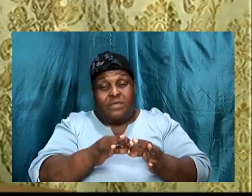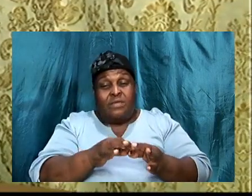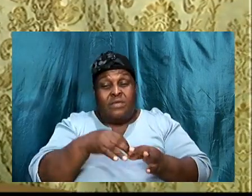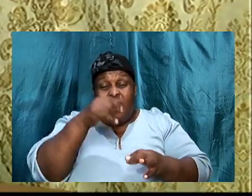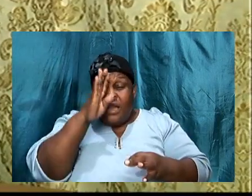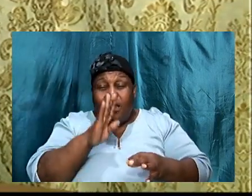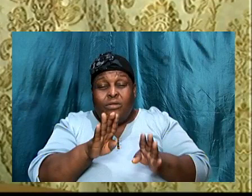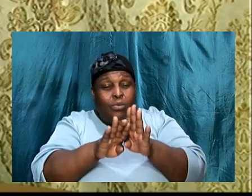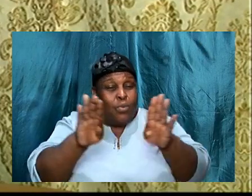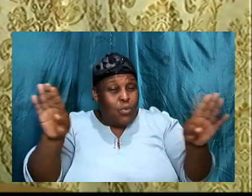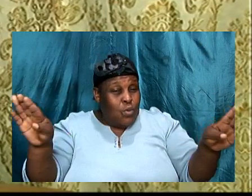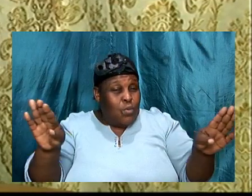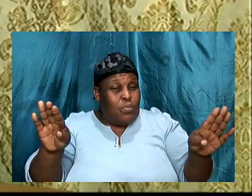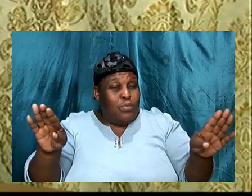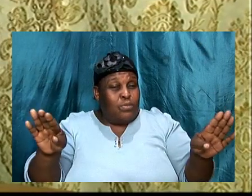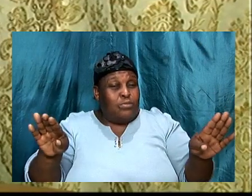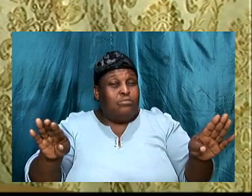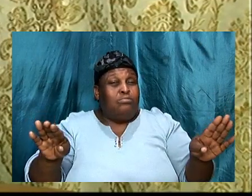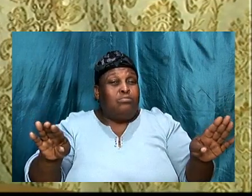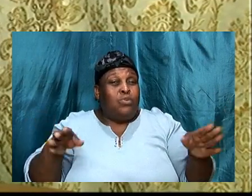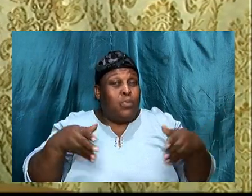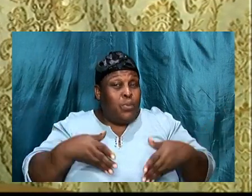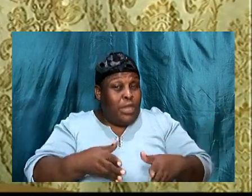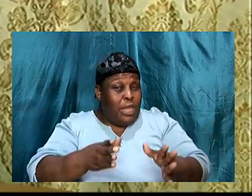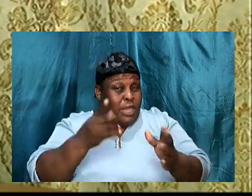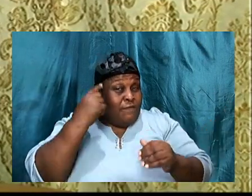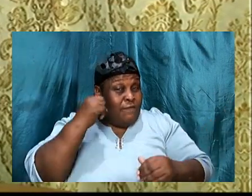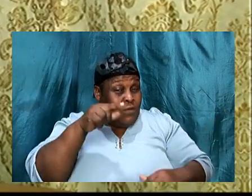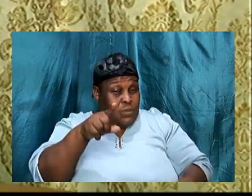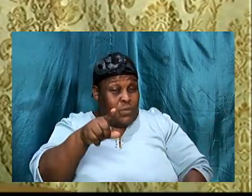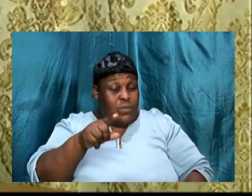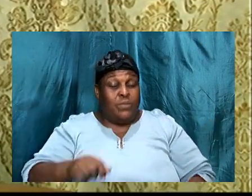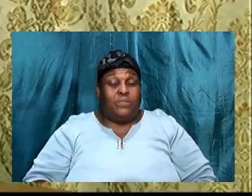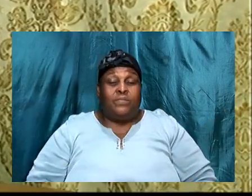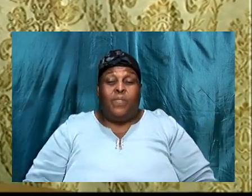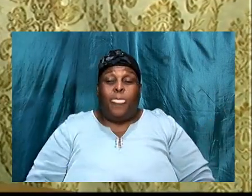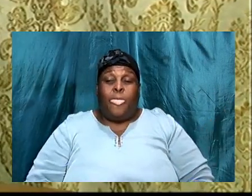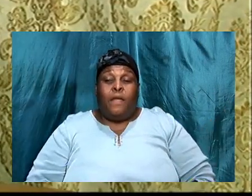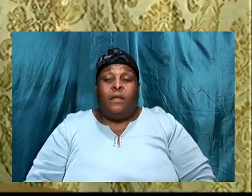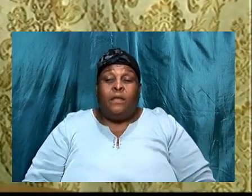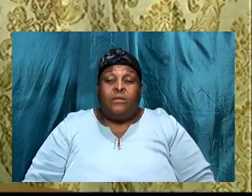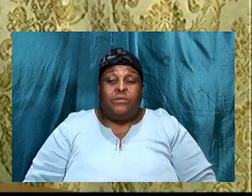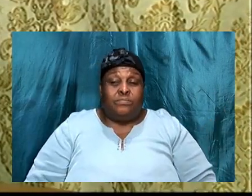God will open the doors, that he wants you, to walk through, but let us look at Luke,